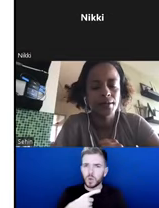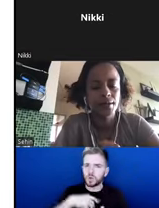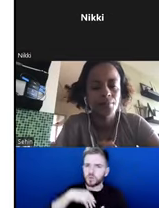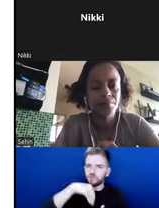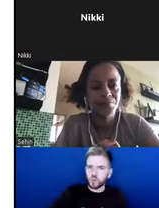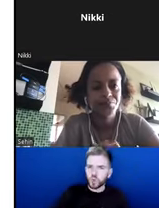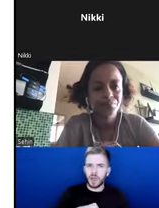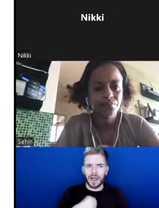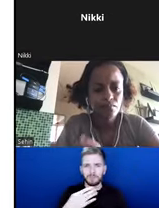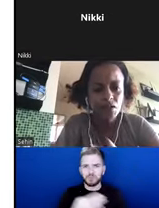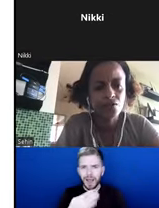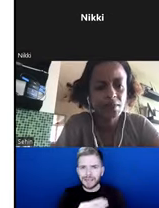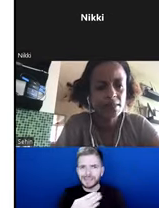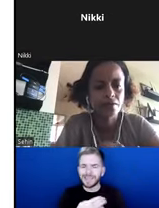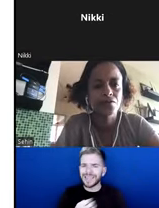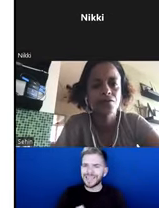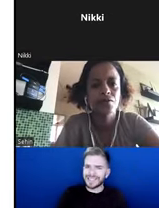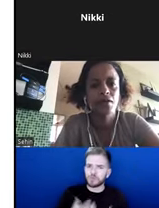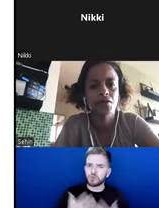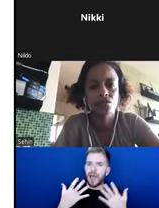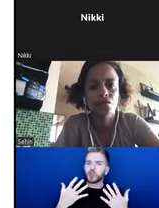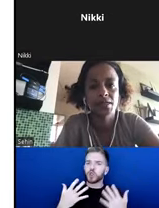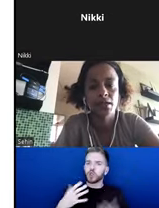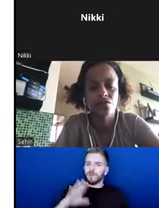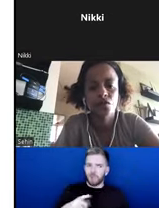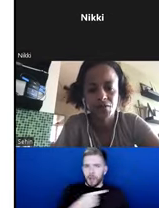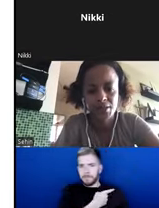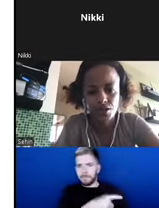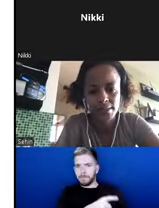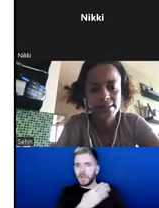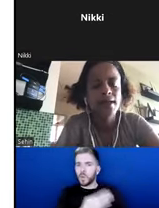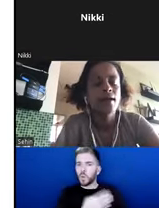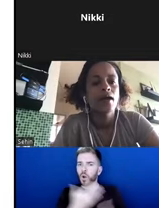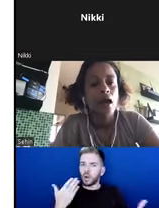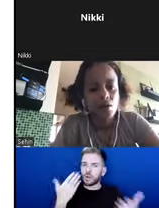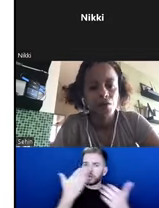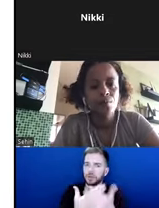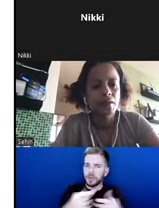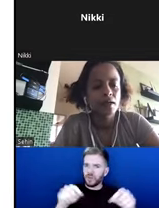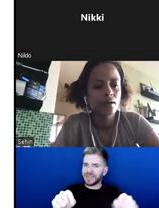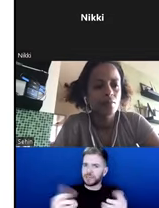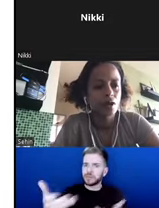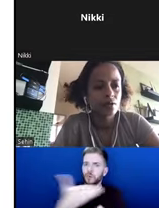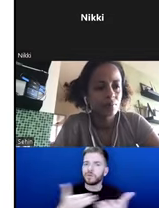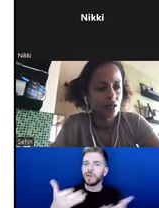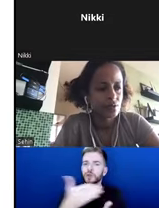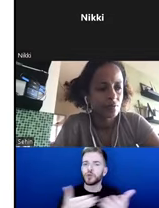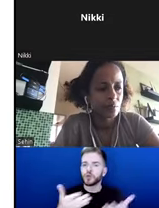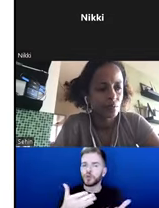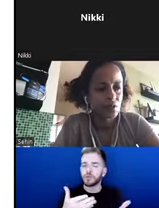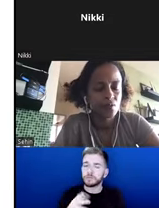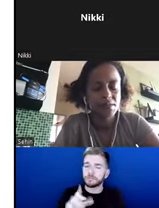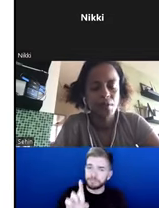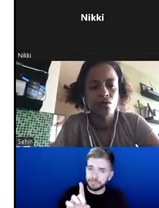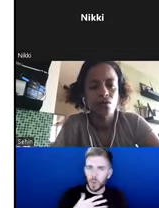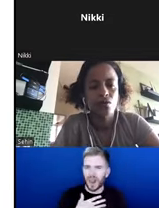from these kind of efforts and from these kind of conversations. However, I'd like to come back to some of